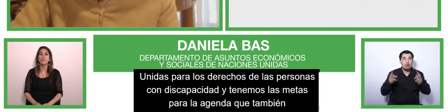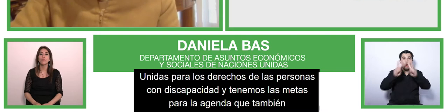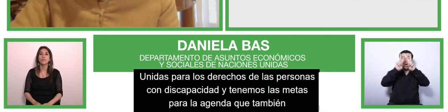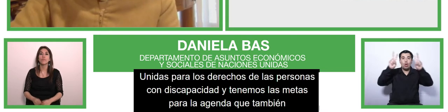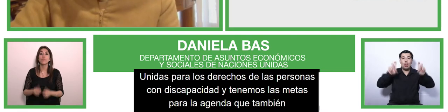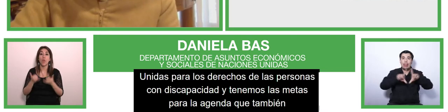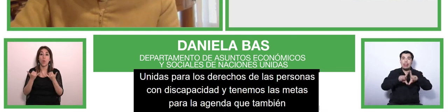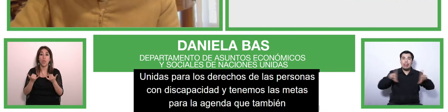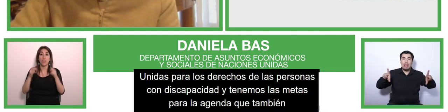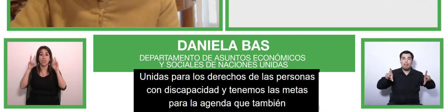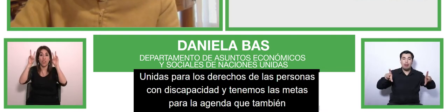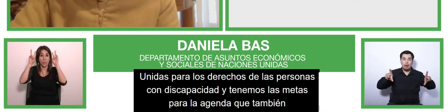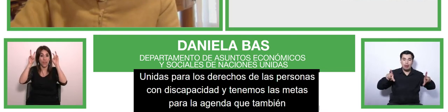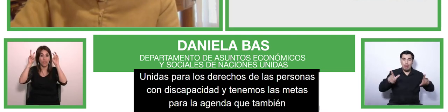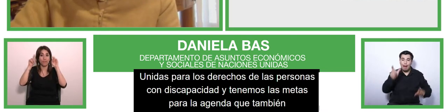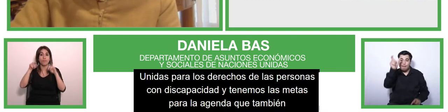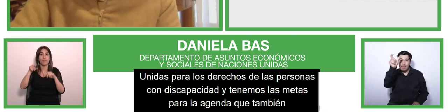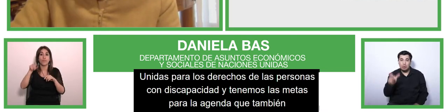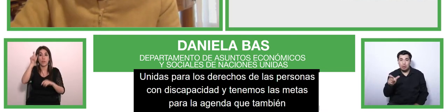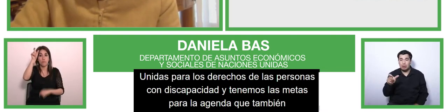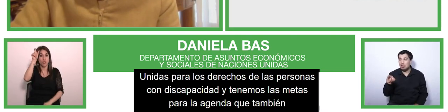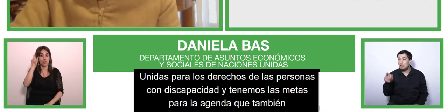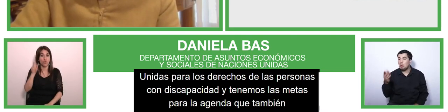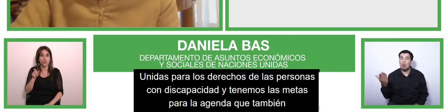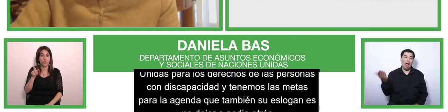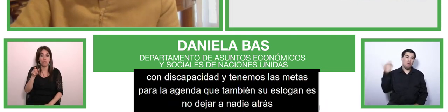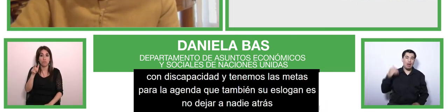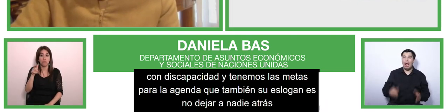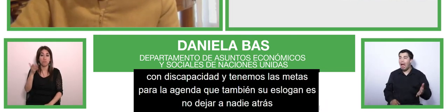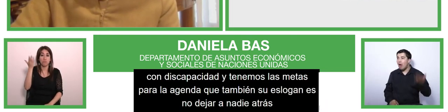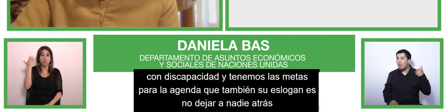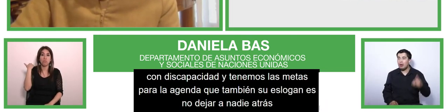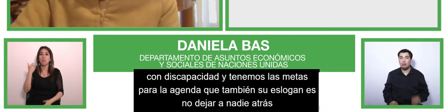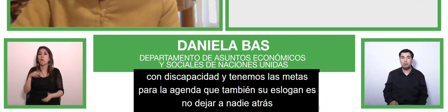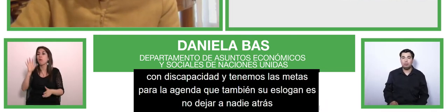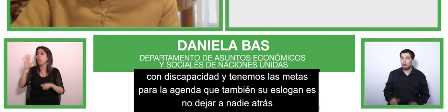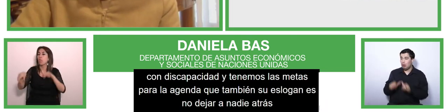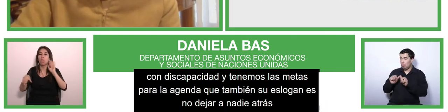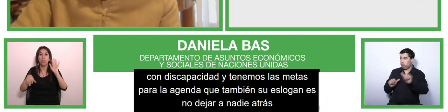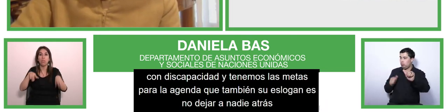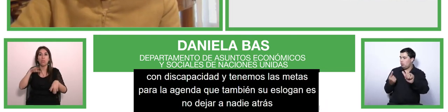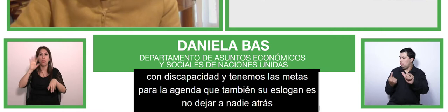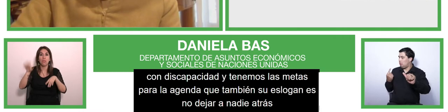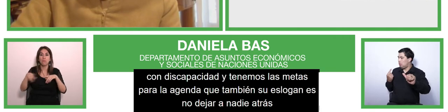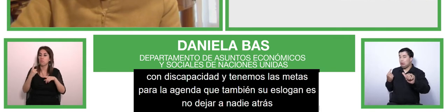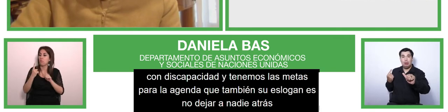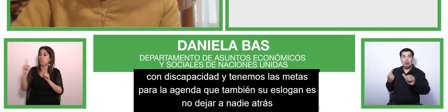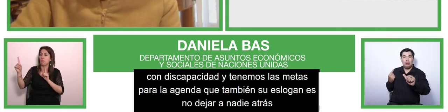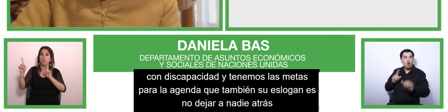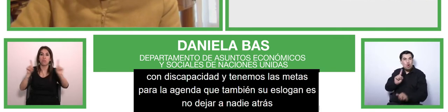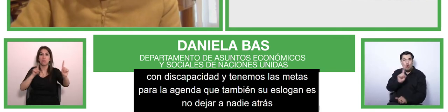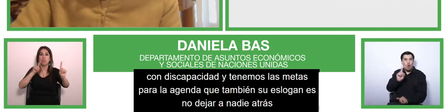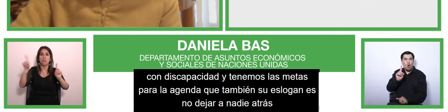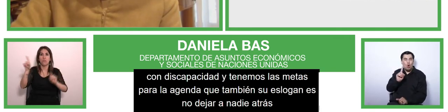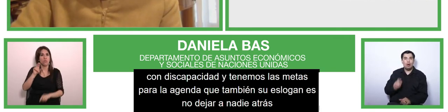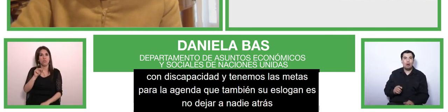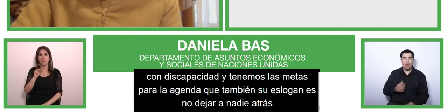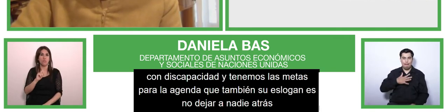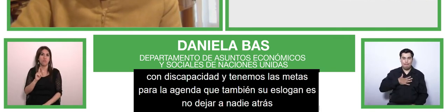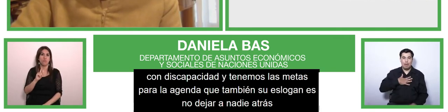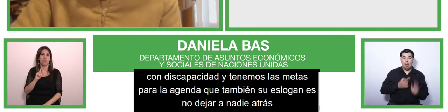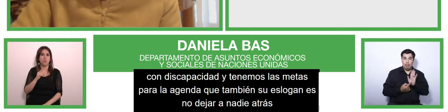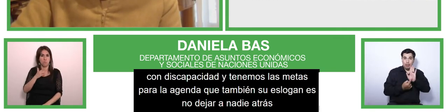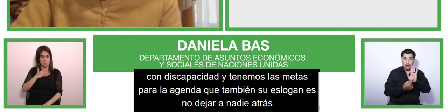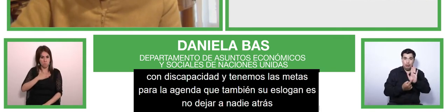education inclusive education now my presentation is divided in three parts the first is